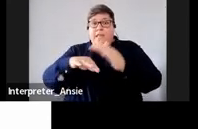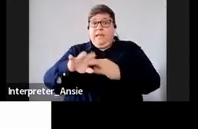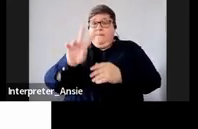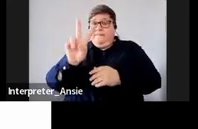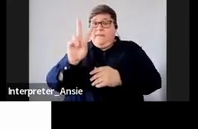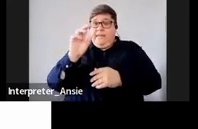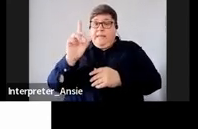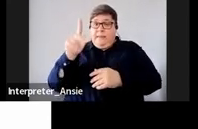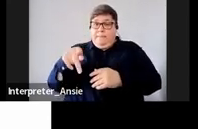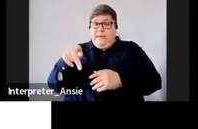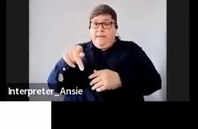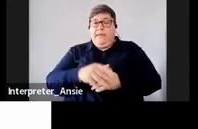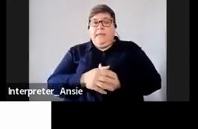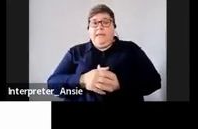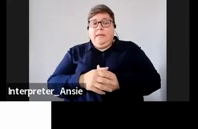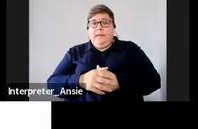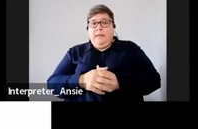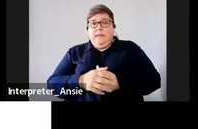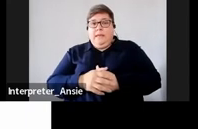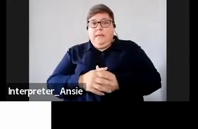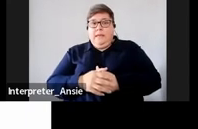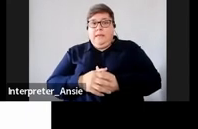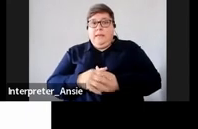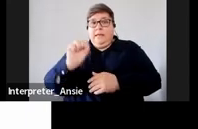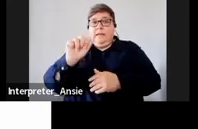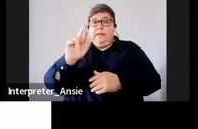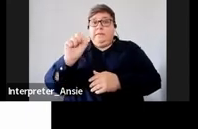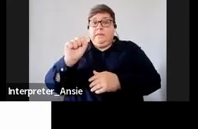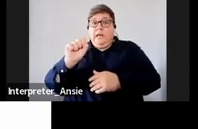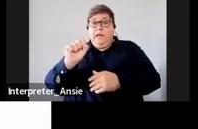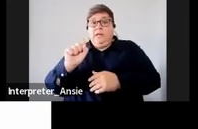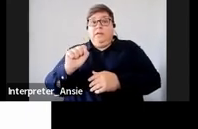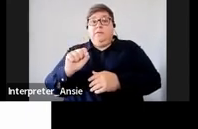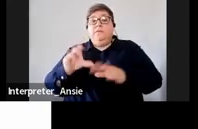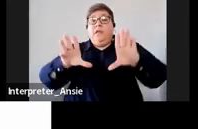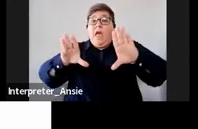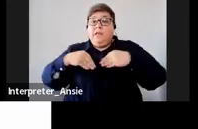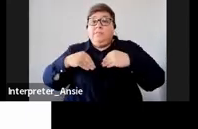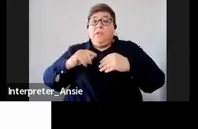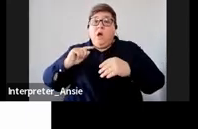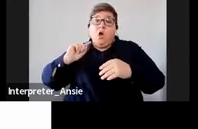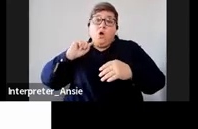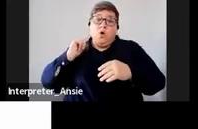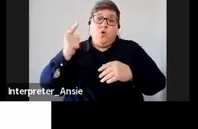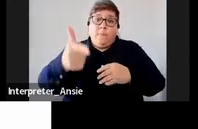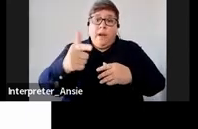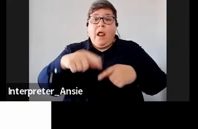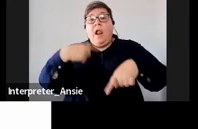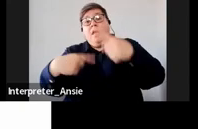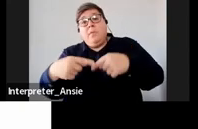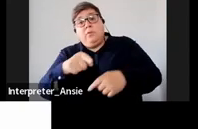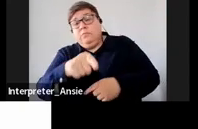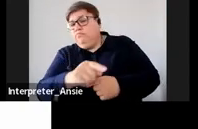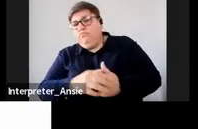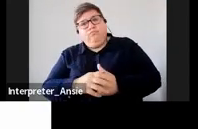program SIRS commits that it will not pursue any criminal prosecution arising from that tax default so